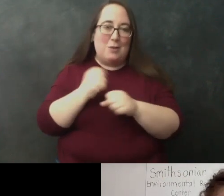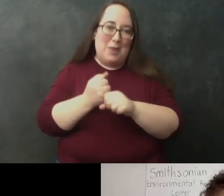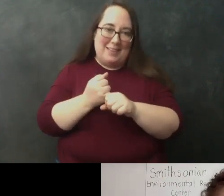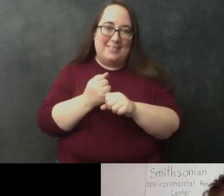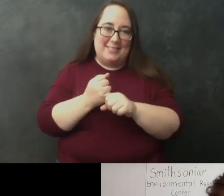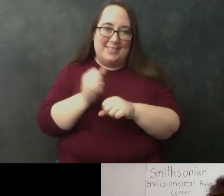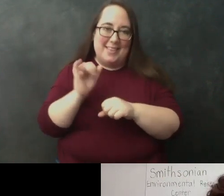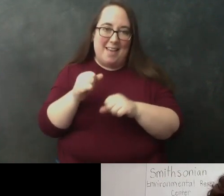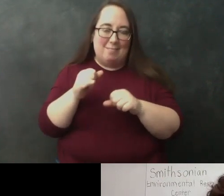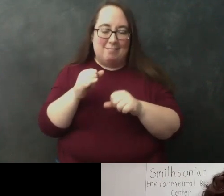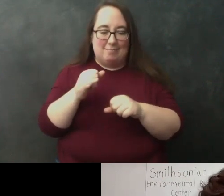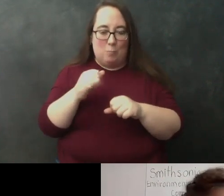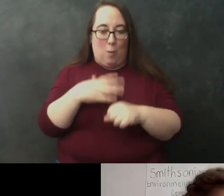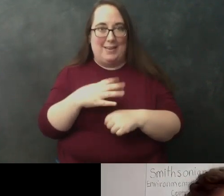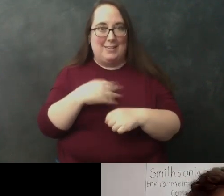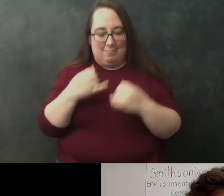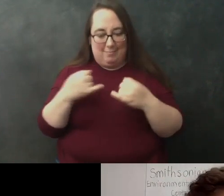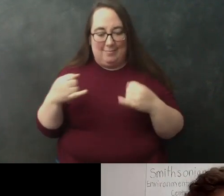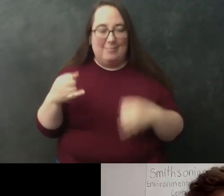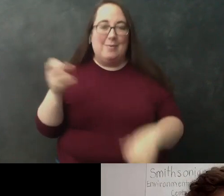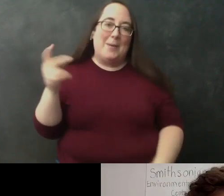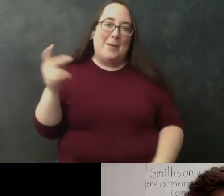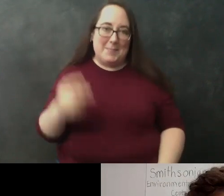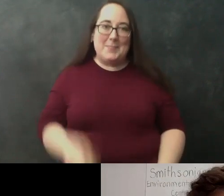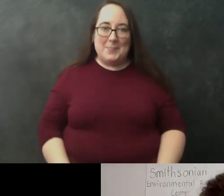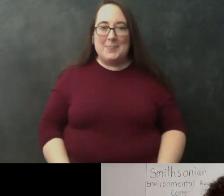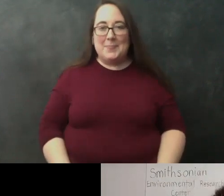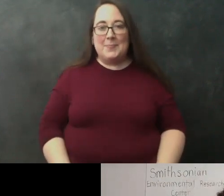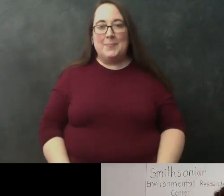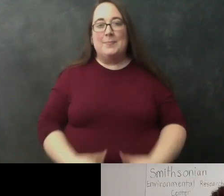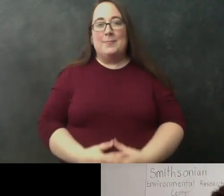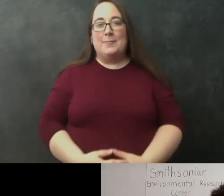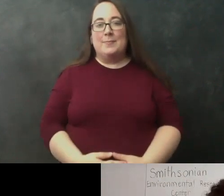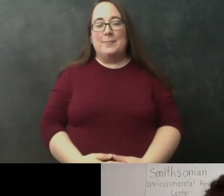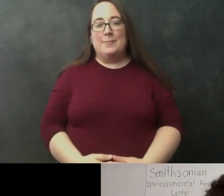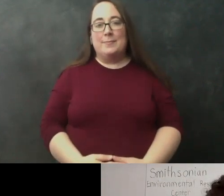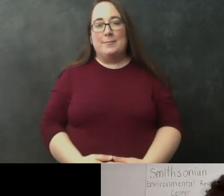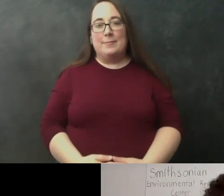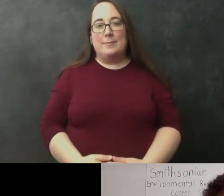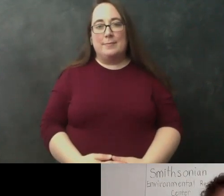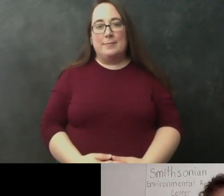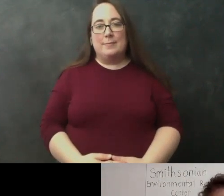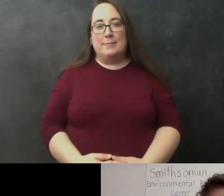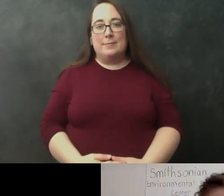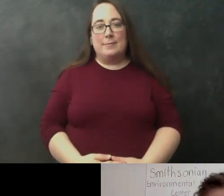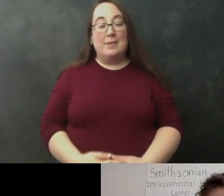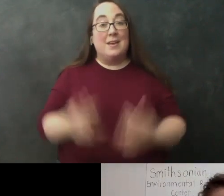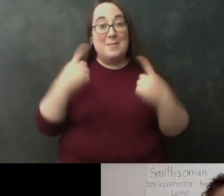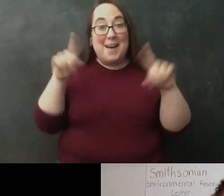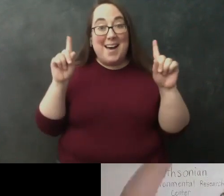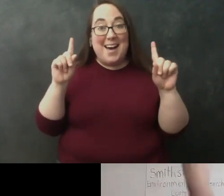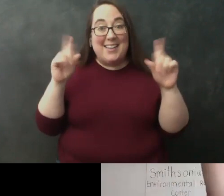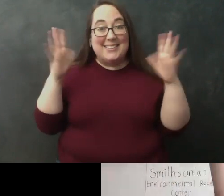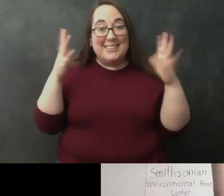wow oh my gosh okay that's a lot well that makes sense so we did it yay